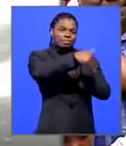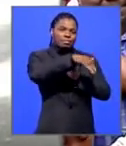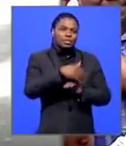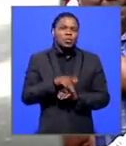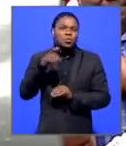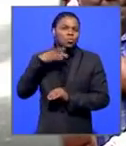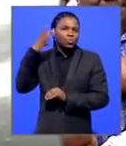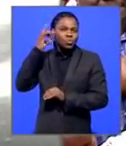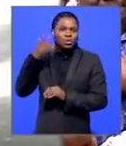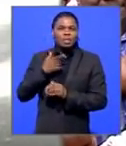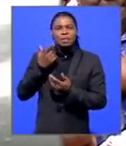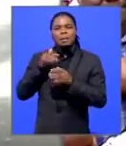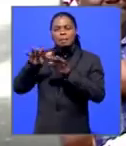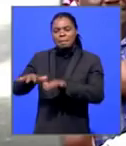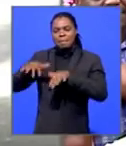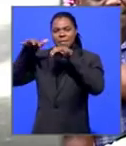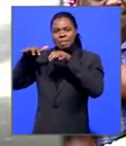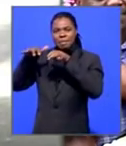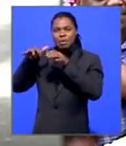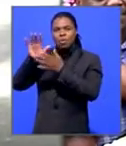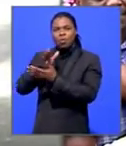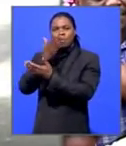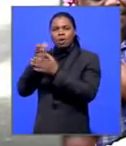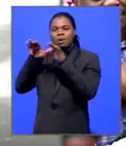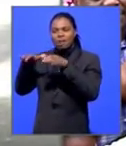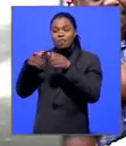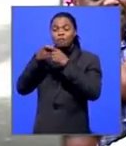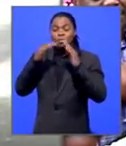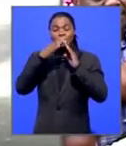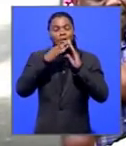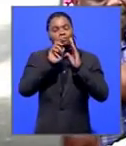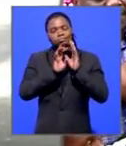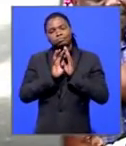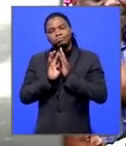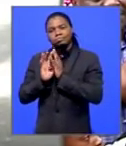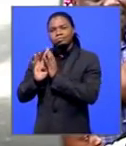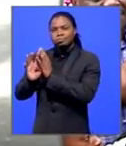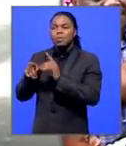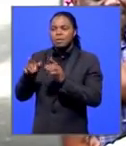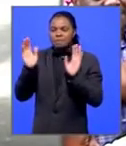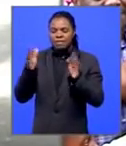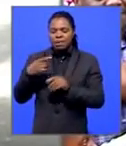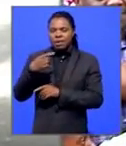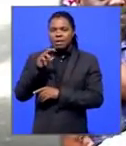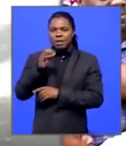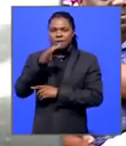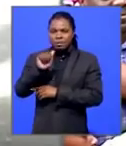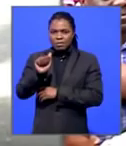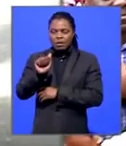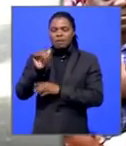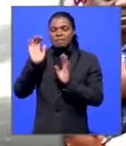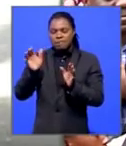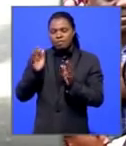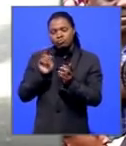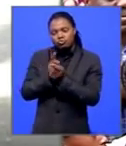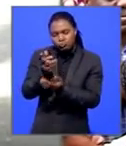you can hear the parliamentary choir making their way up from the house. They managed to have a chat with Grasa Michelle and sing her some